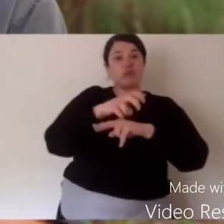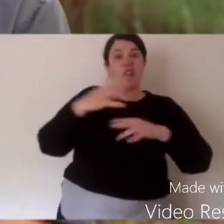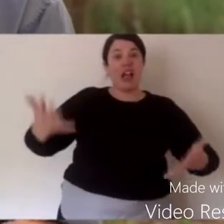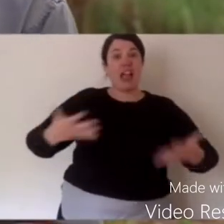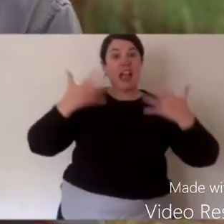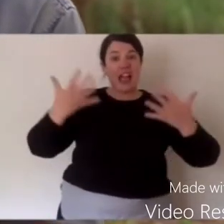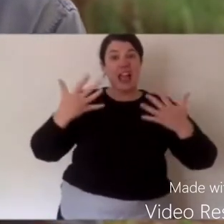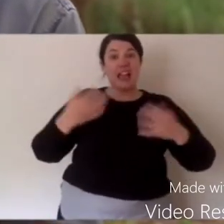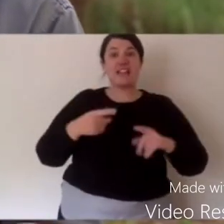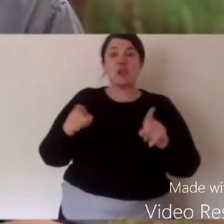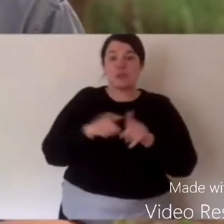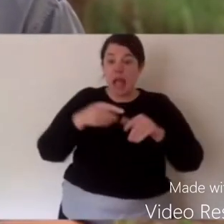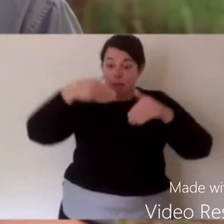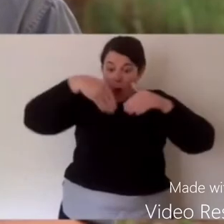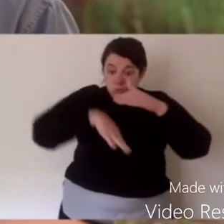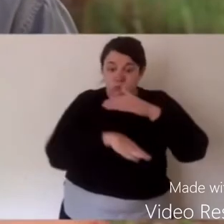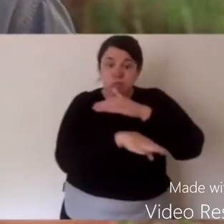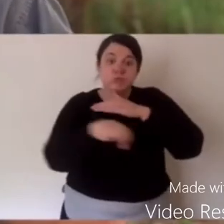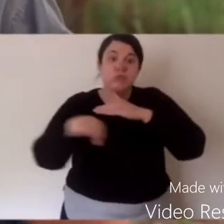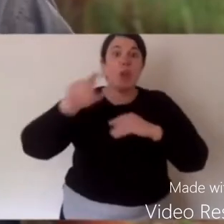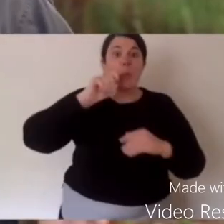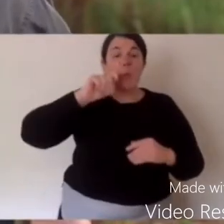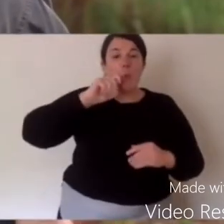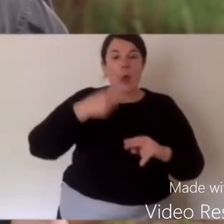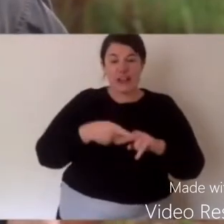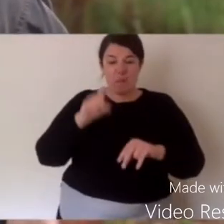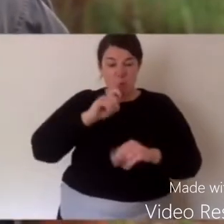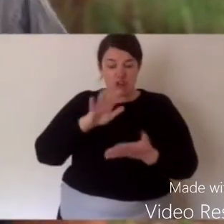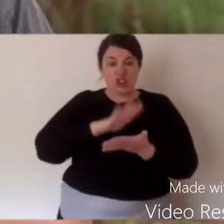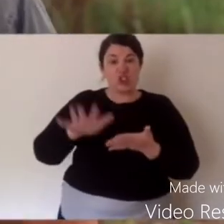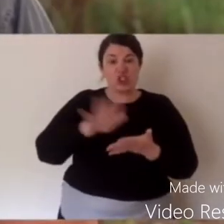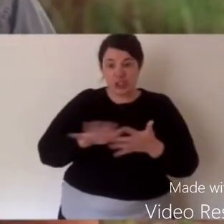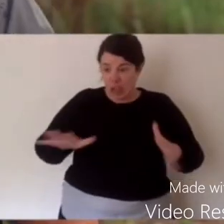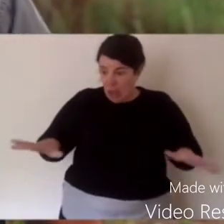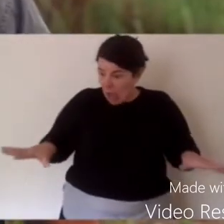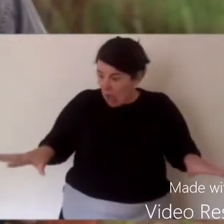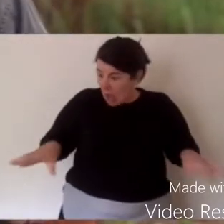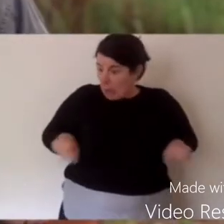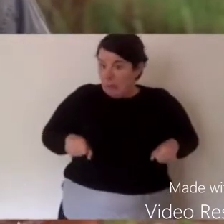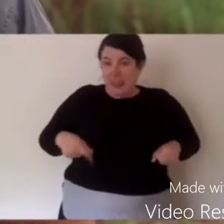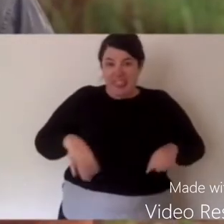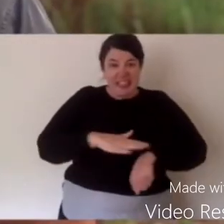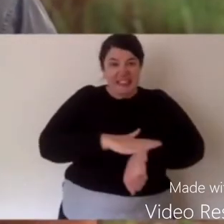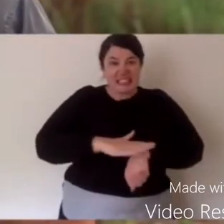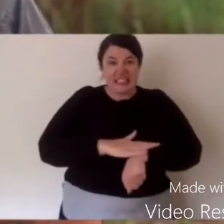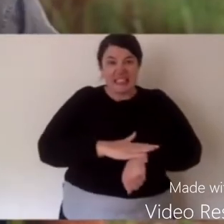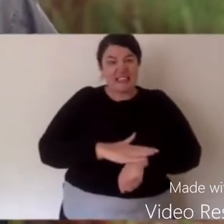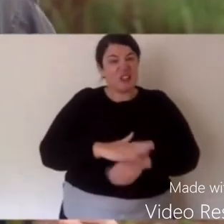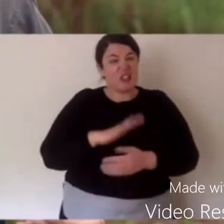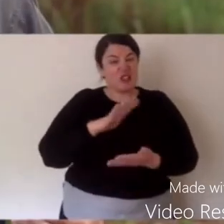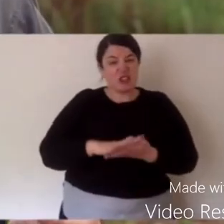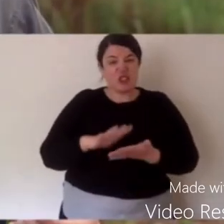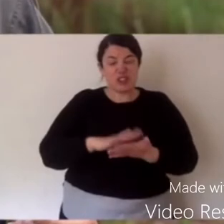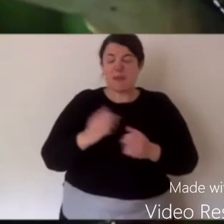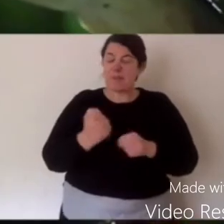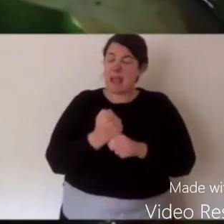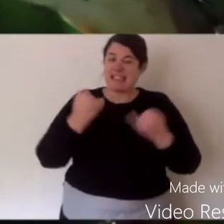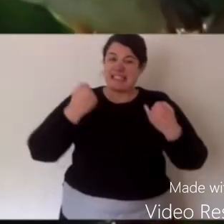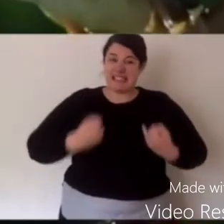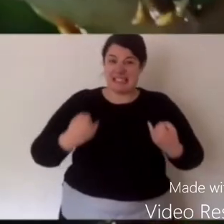The frog is going to absorb that through their skin. And what do you think that does for them? It doesn't equal a happy ending.